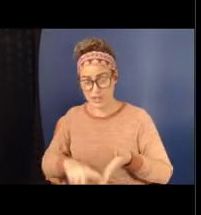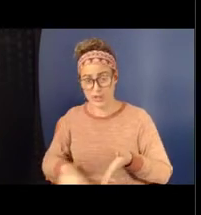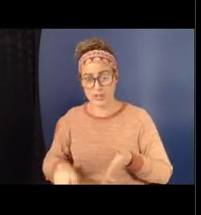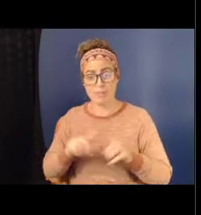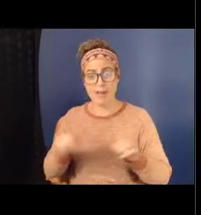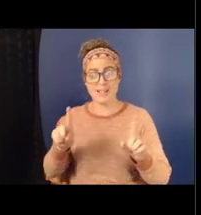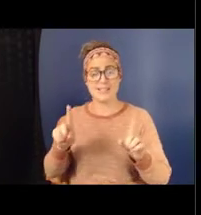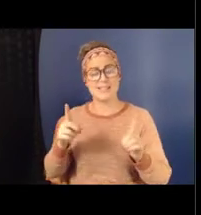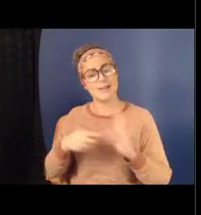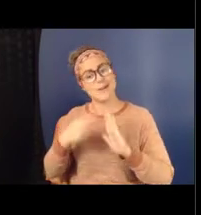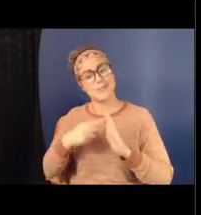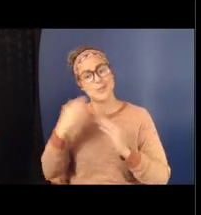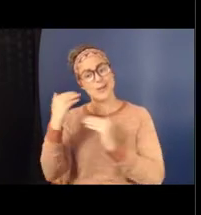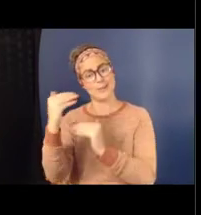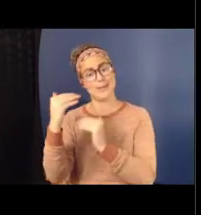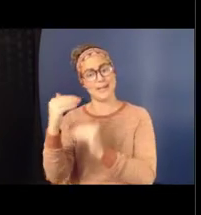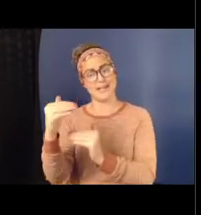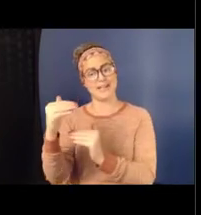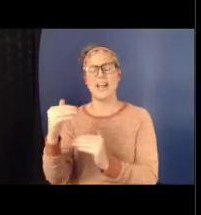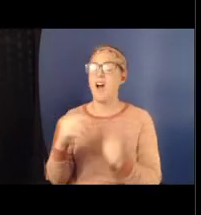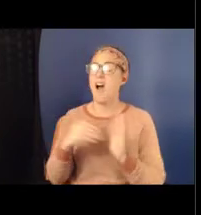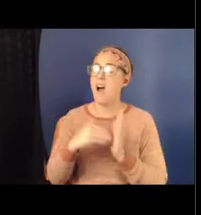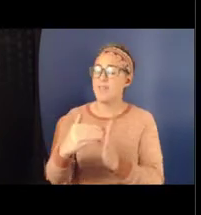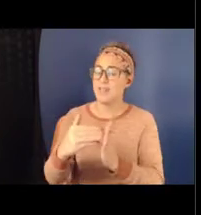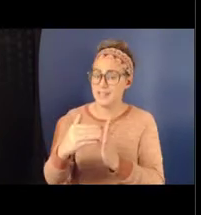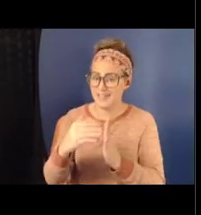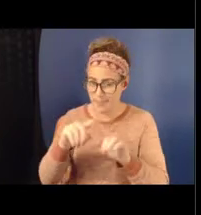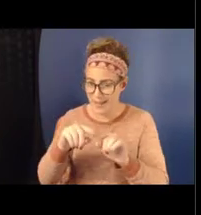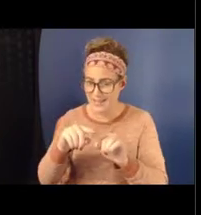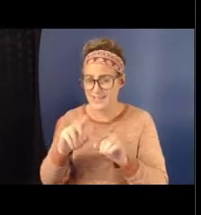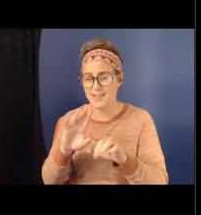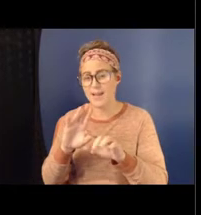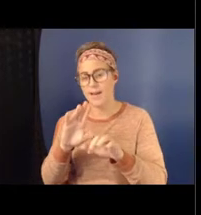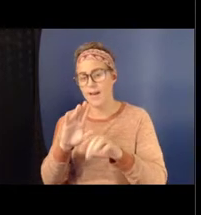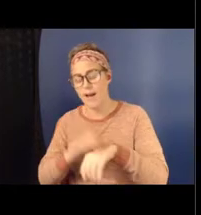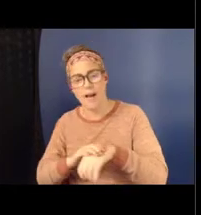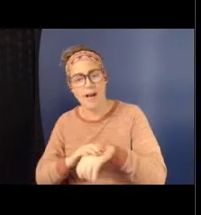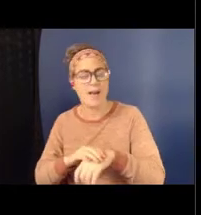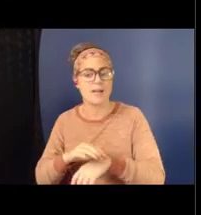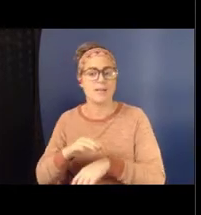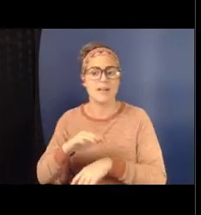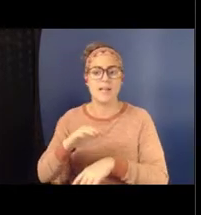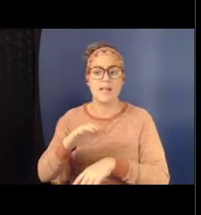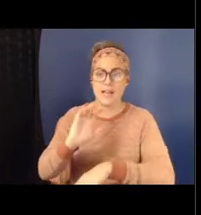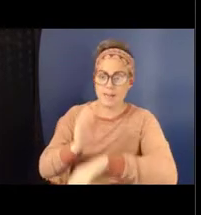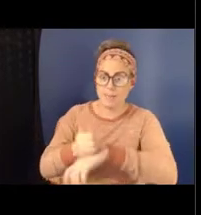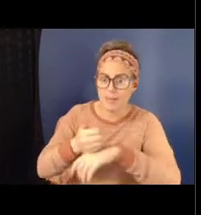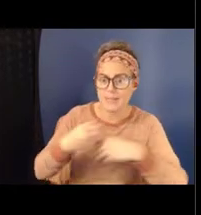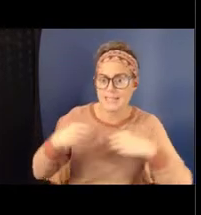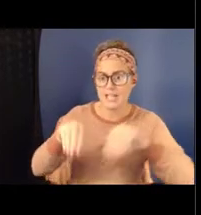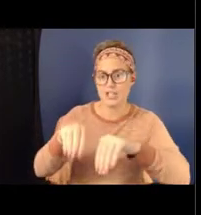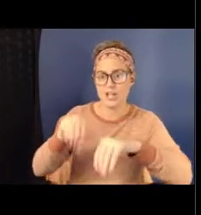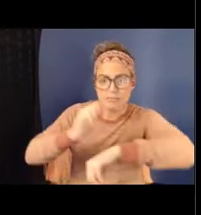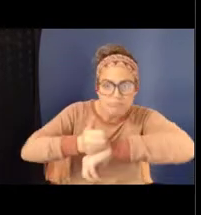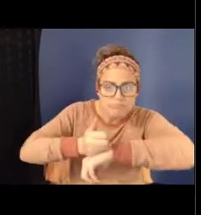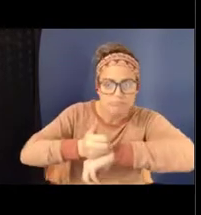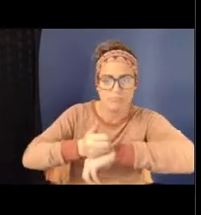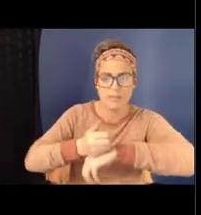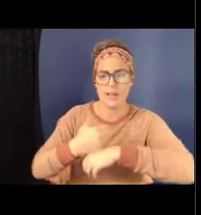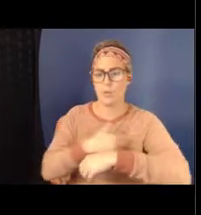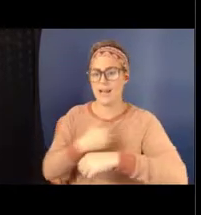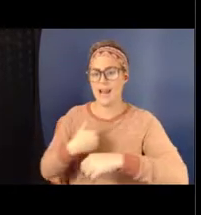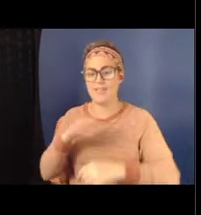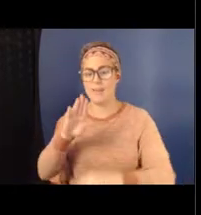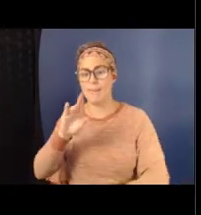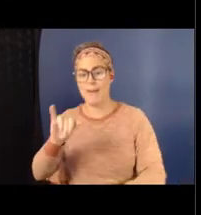implementation and implementation fidelity and making sure that we have those bystandards that have the